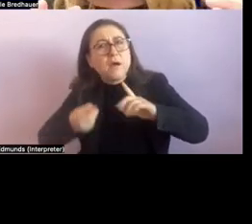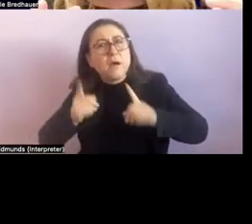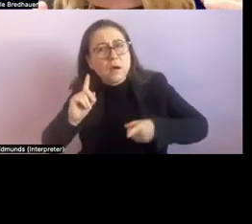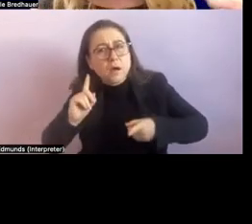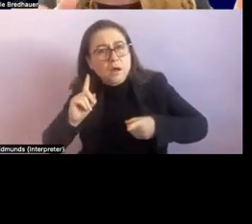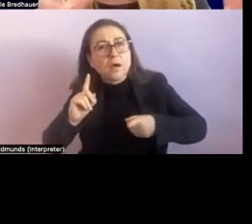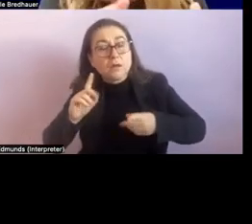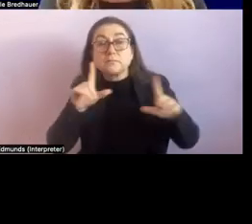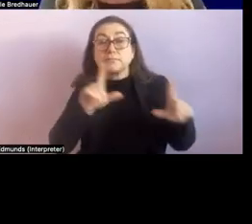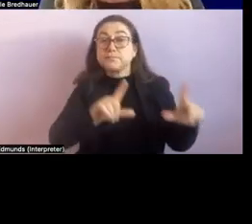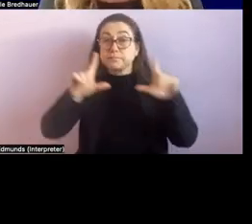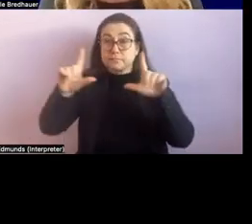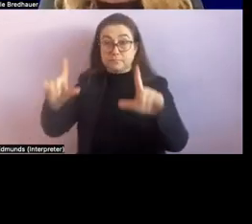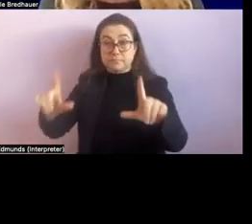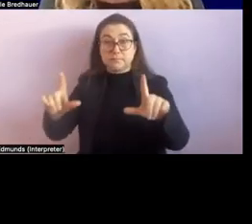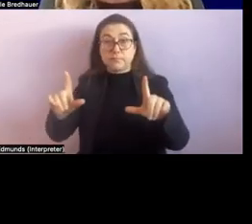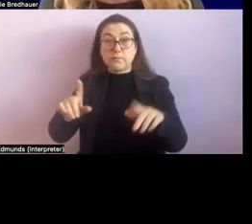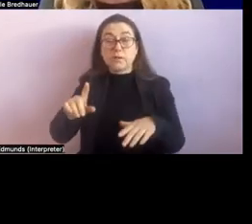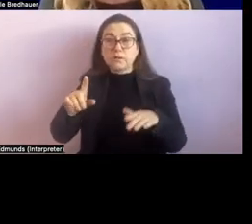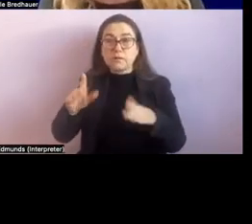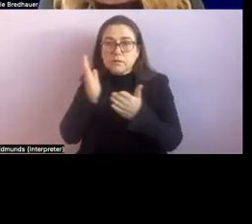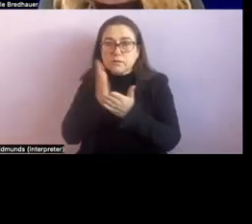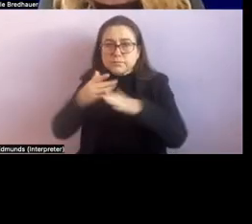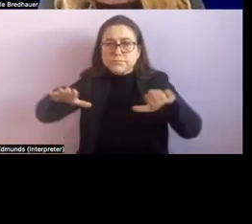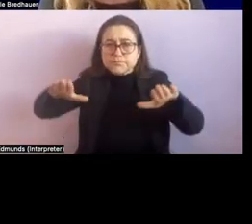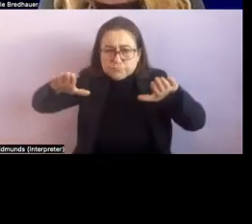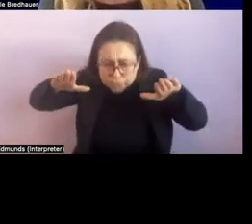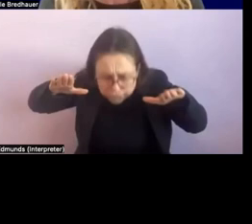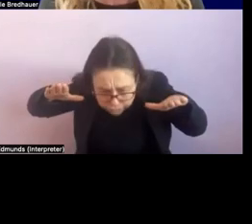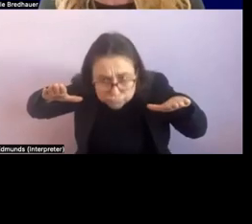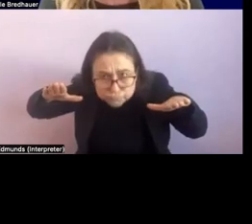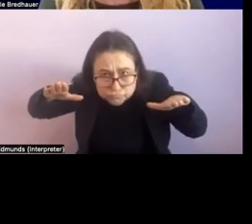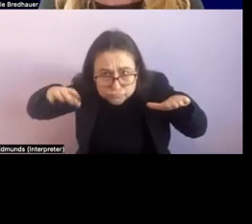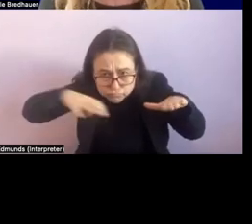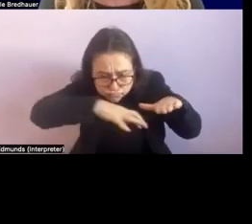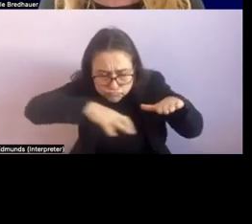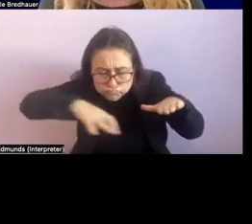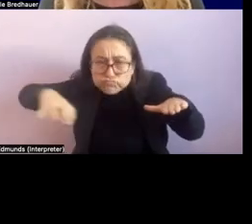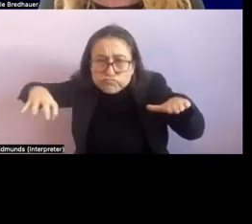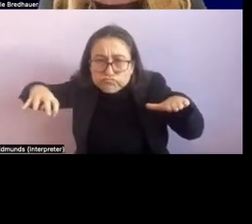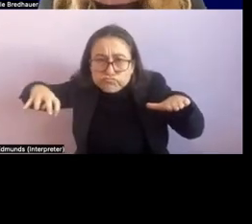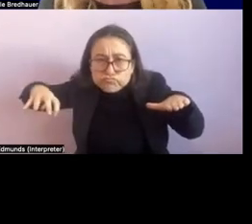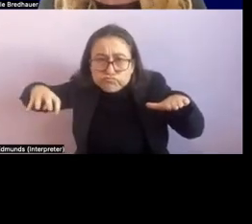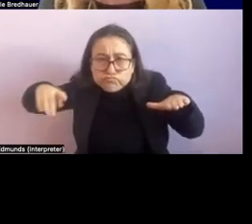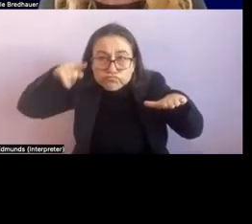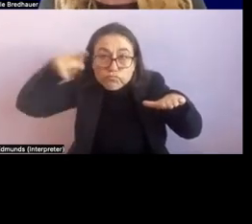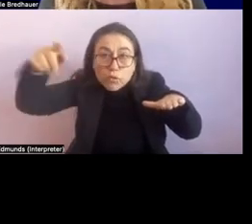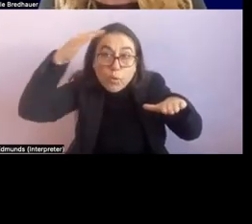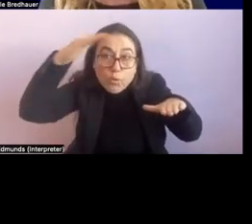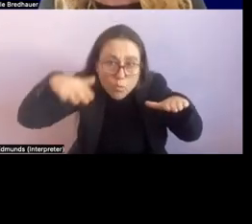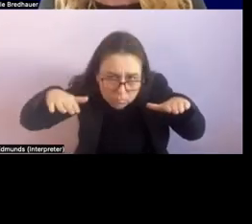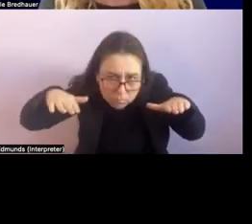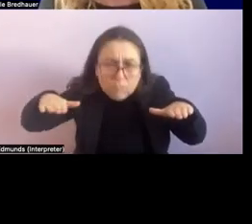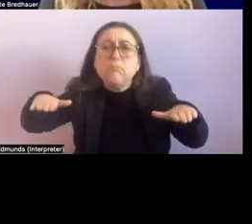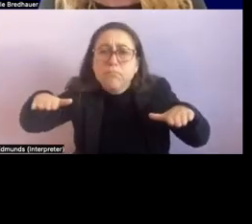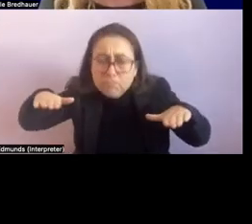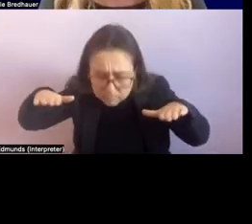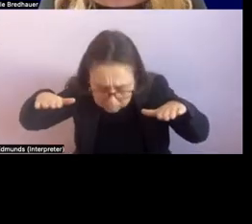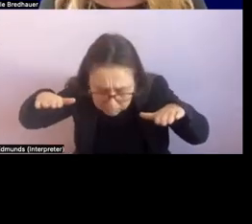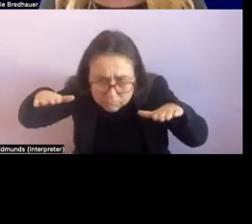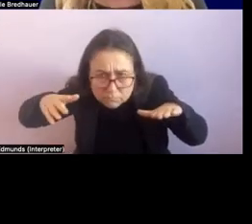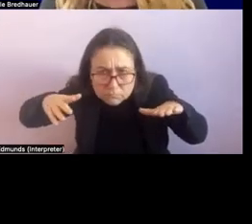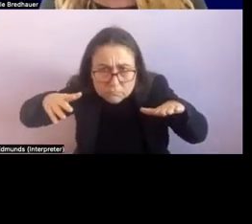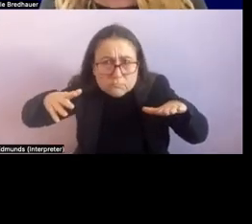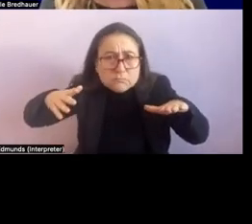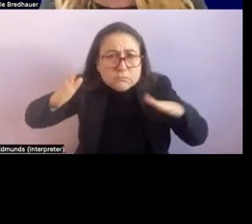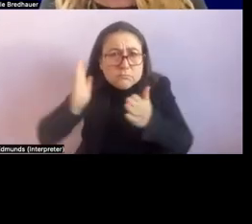she's facing inward into the room. And she's really paying close attention